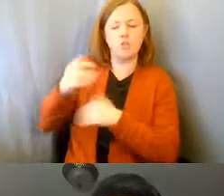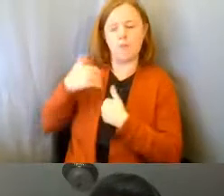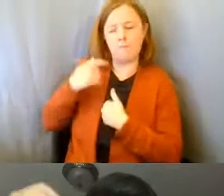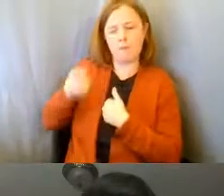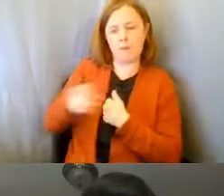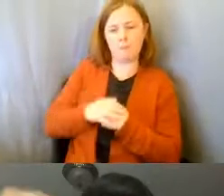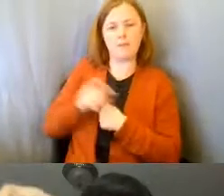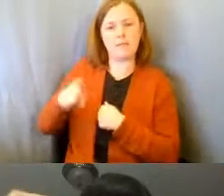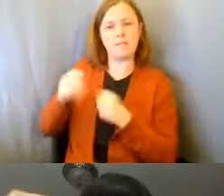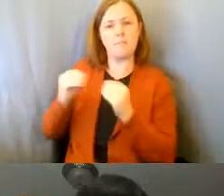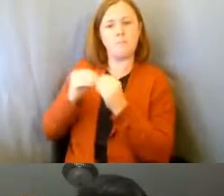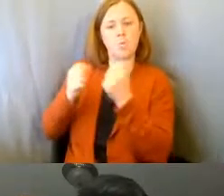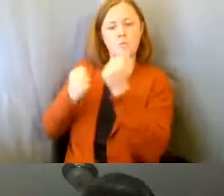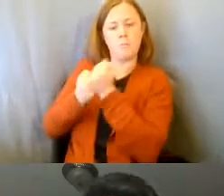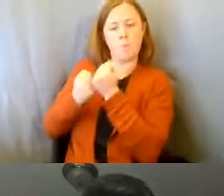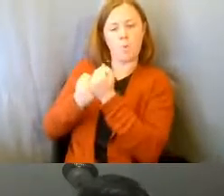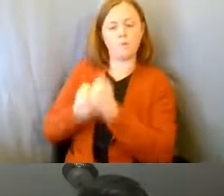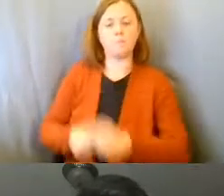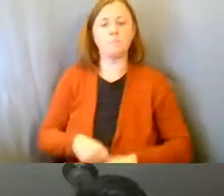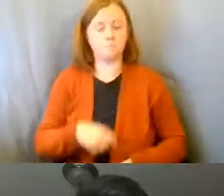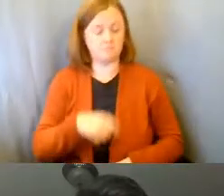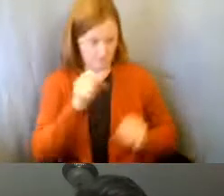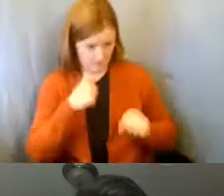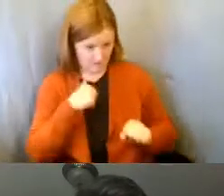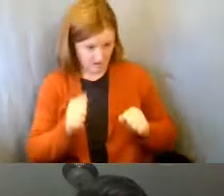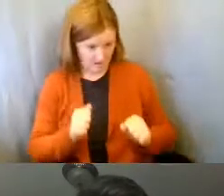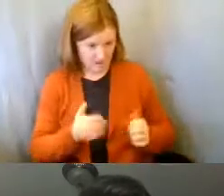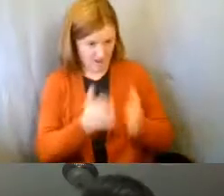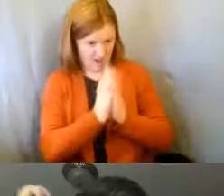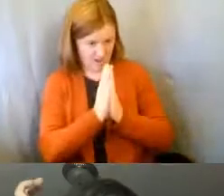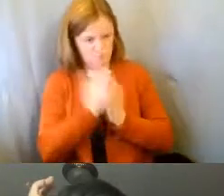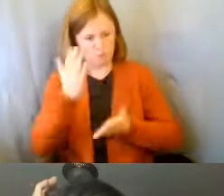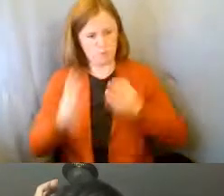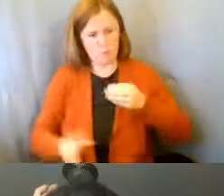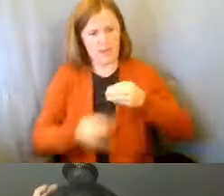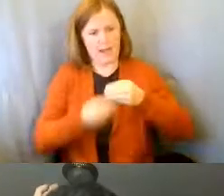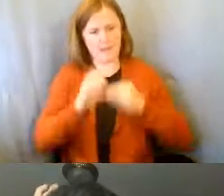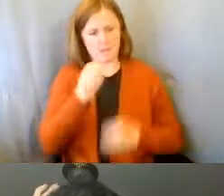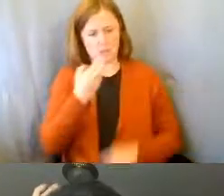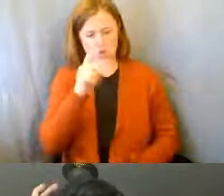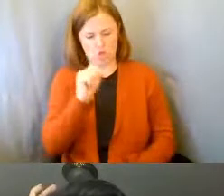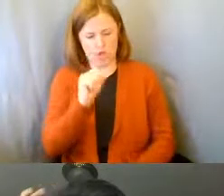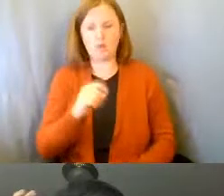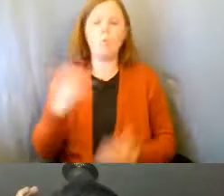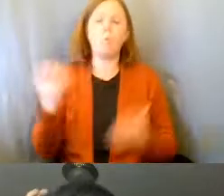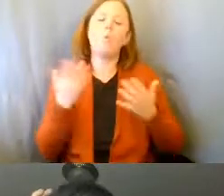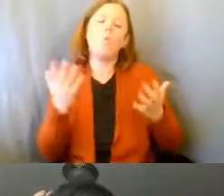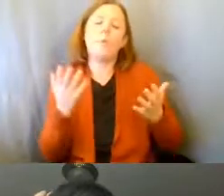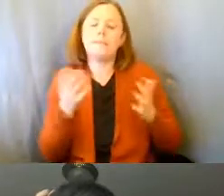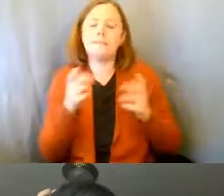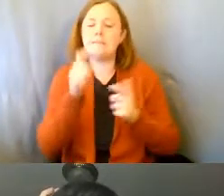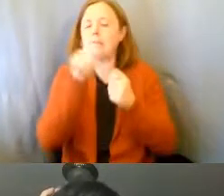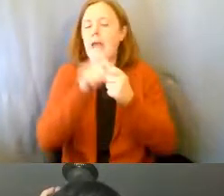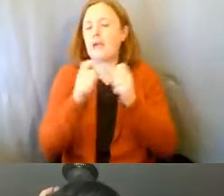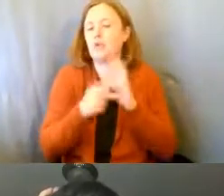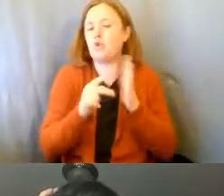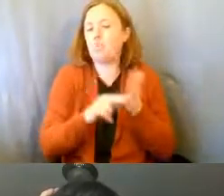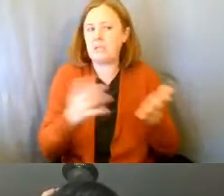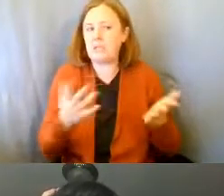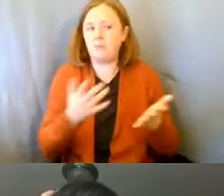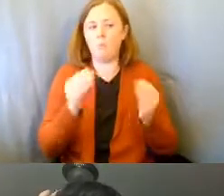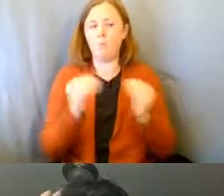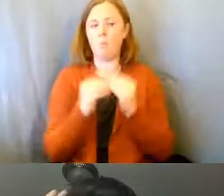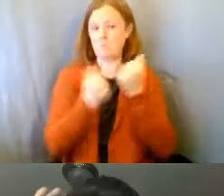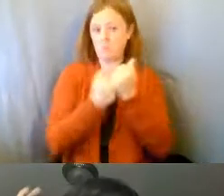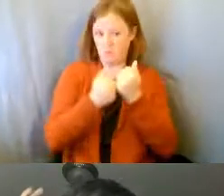So, can I ask, and hopefully you can put this in the chat, in what respects? Are you talking about as far as